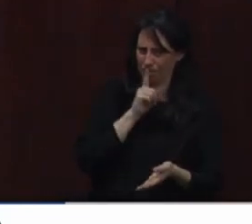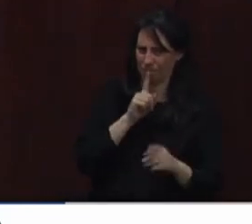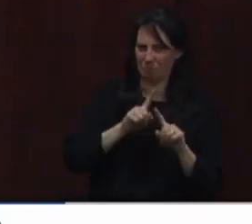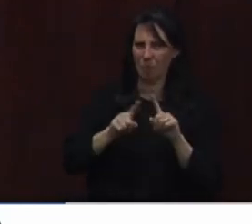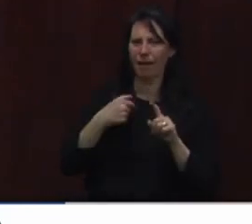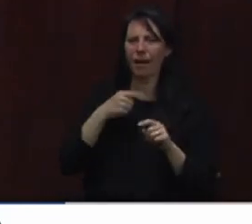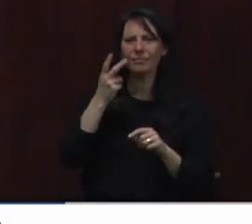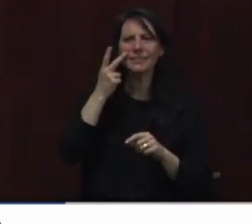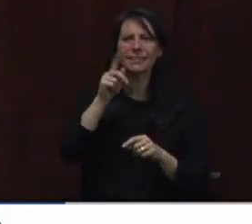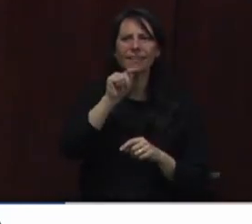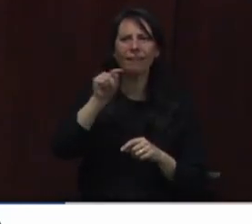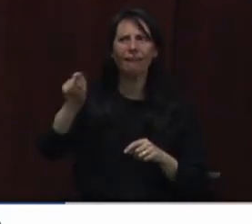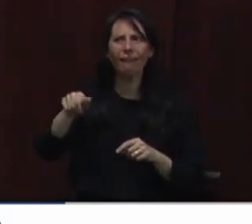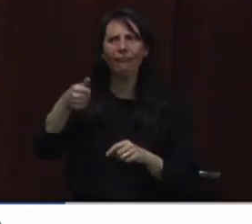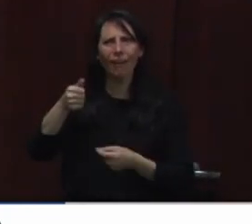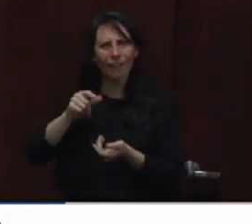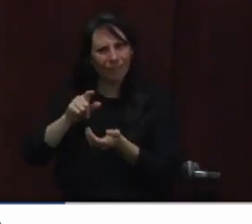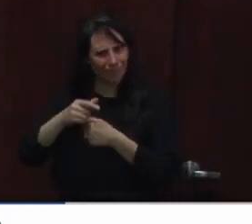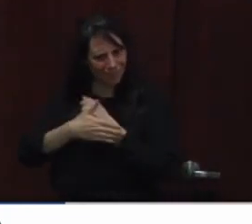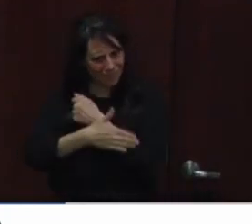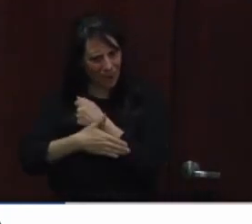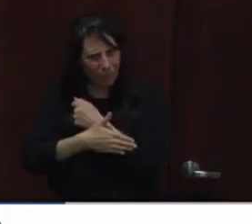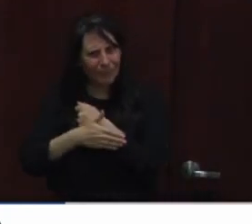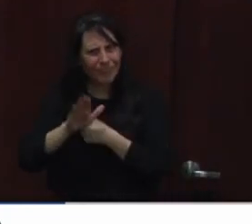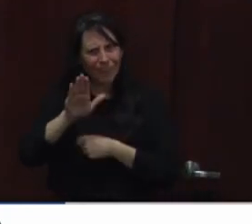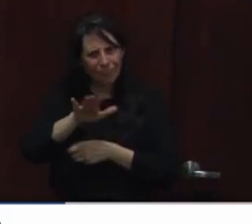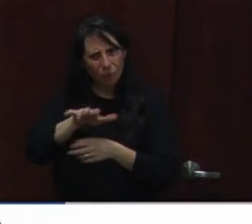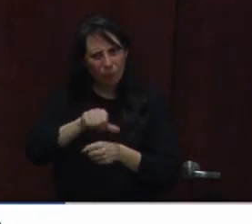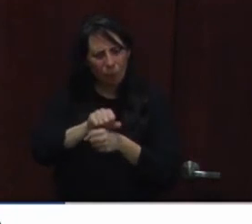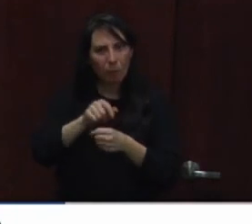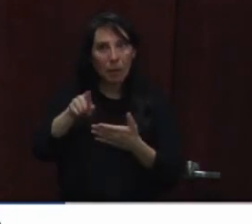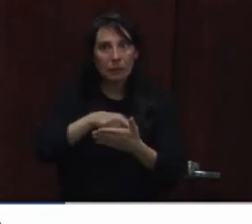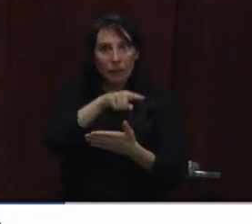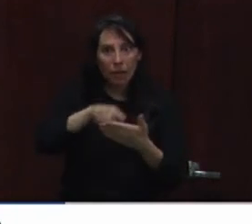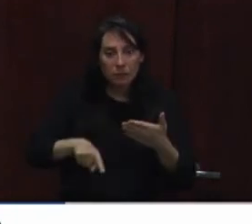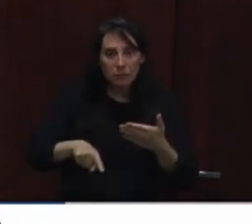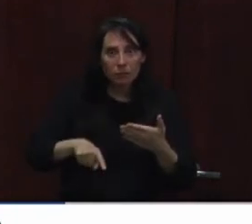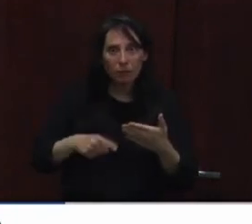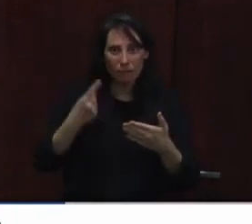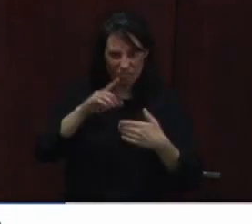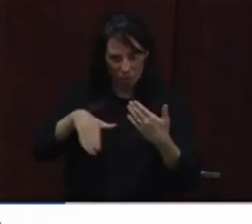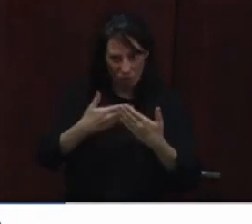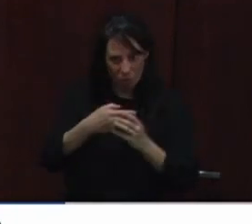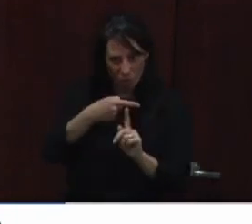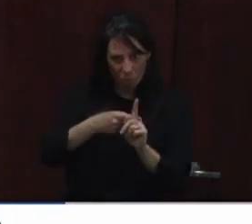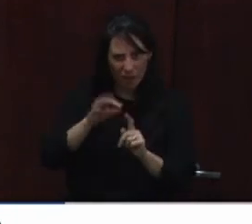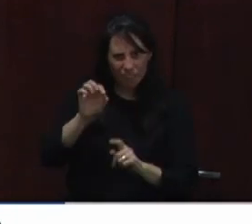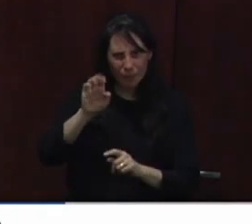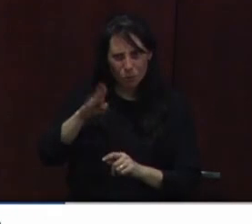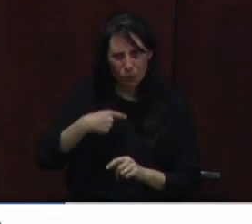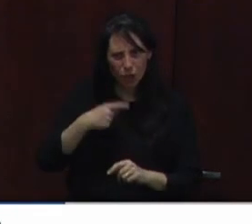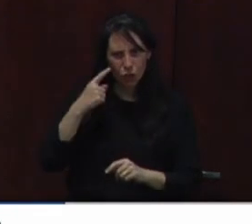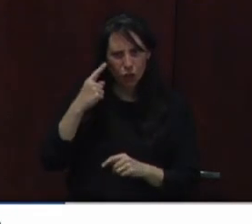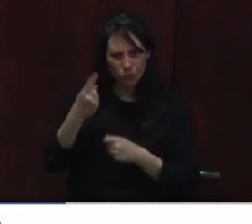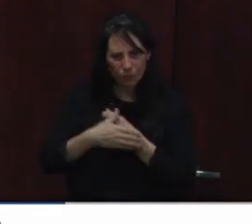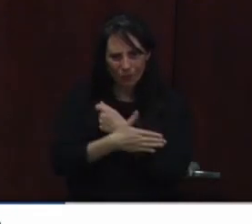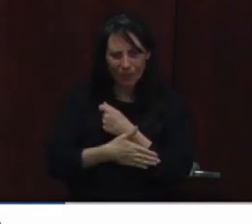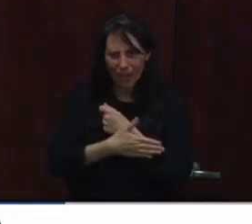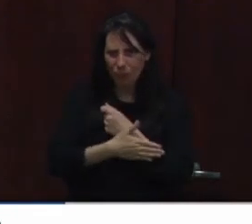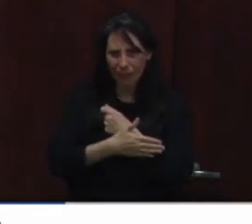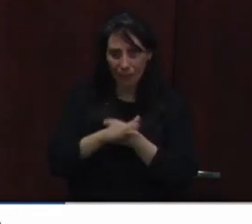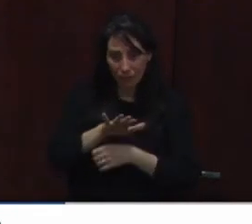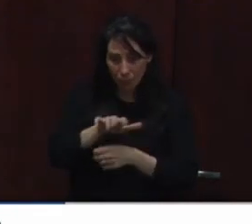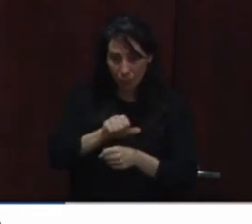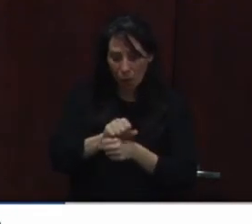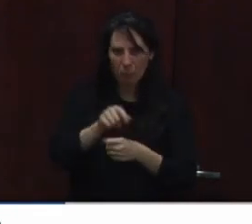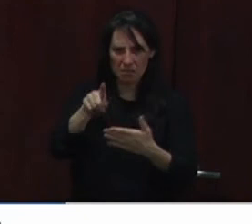other counties canceling their appointments for the entire month of February, for example, I've heard. And I guess I'm just